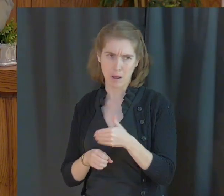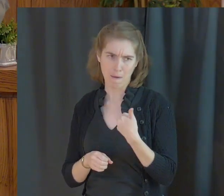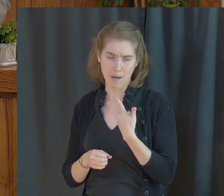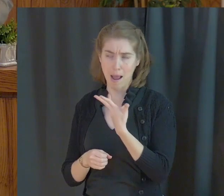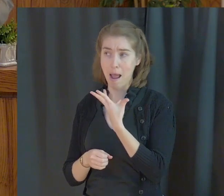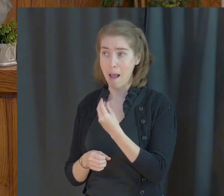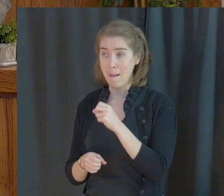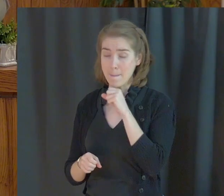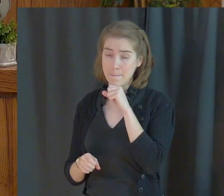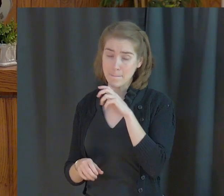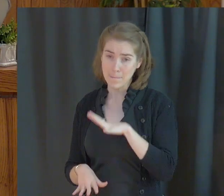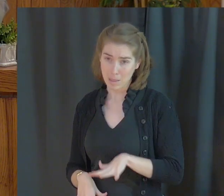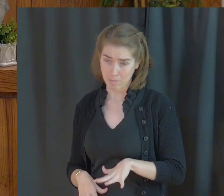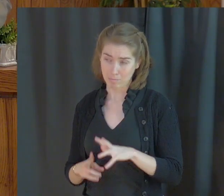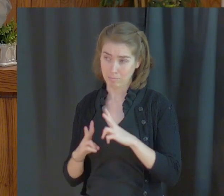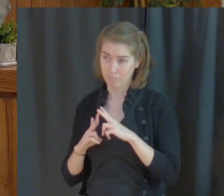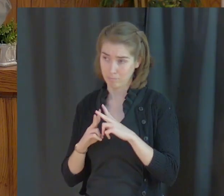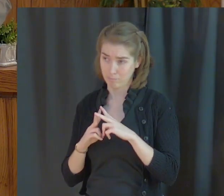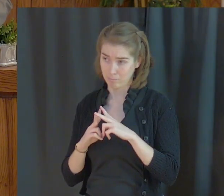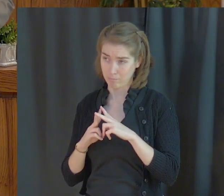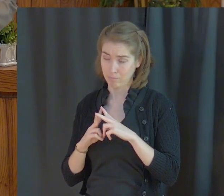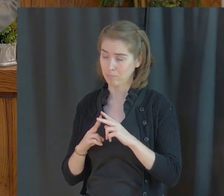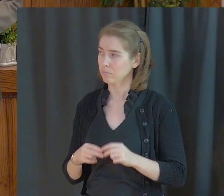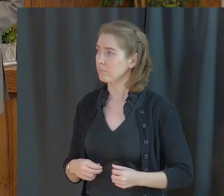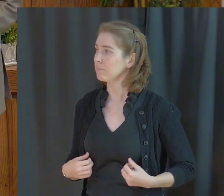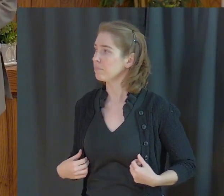blessings, even in the hard times.